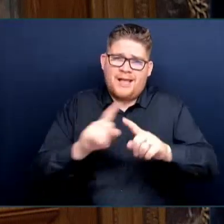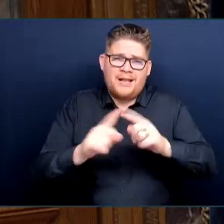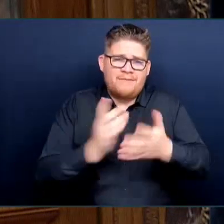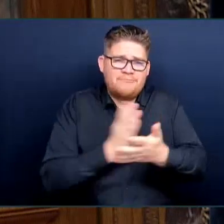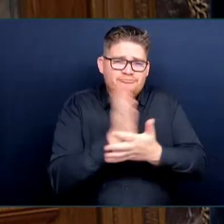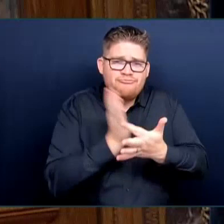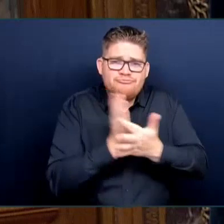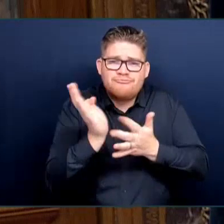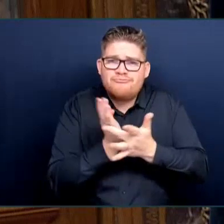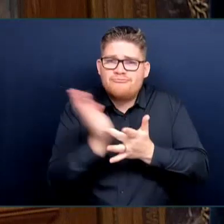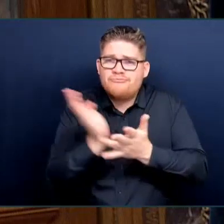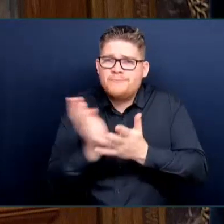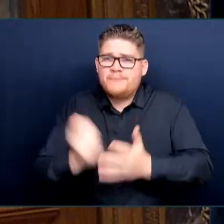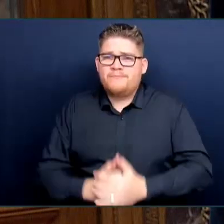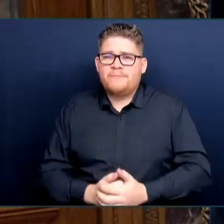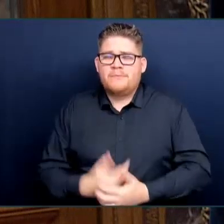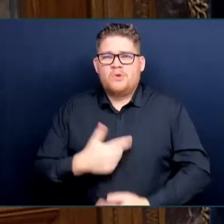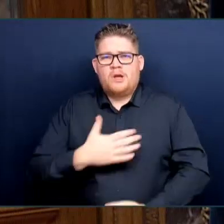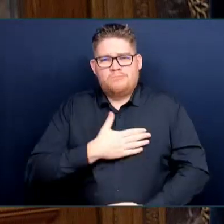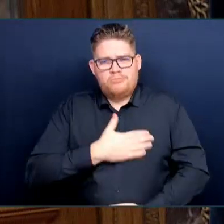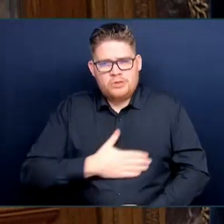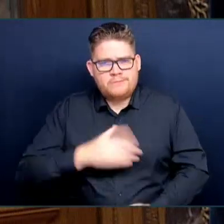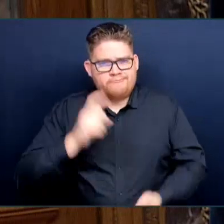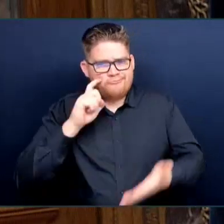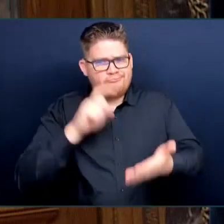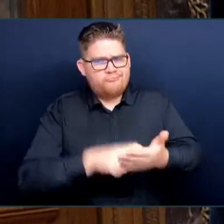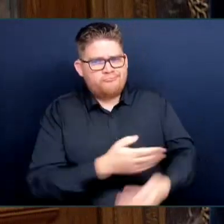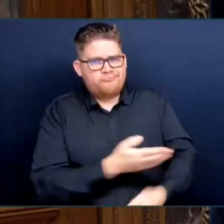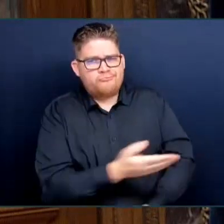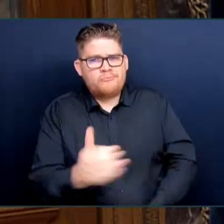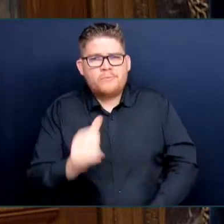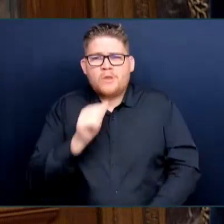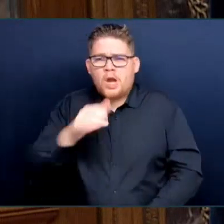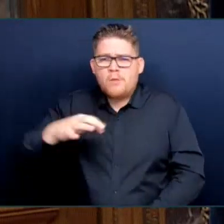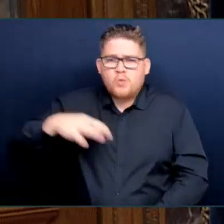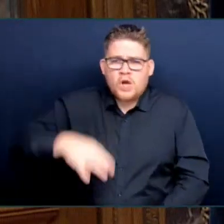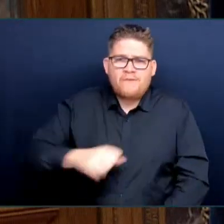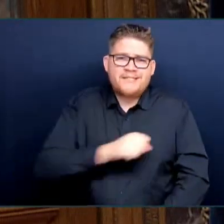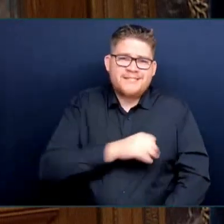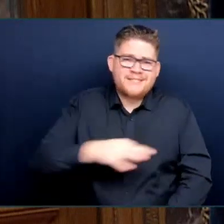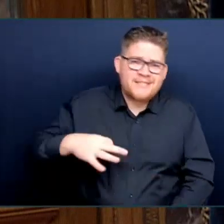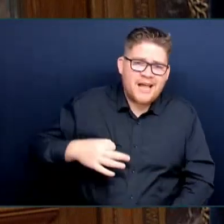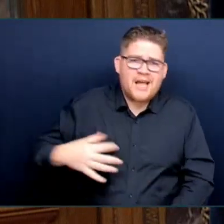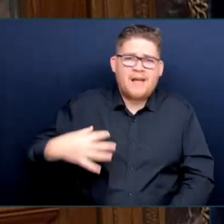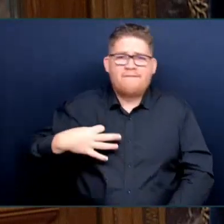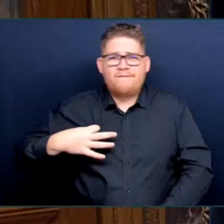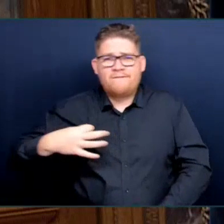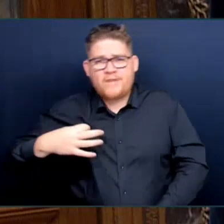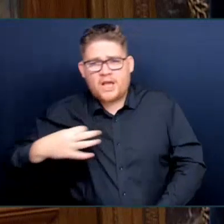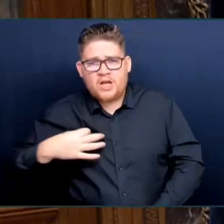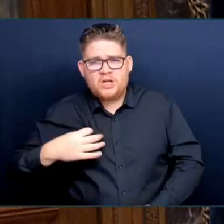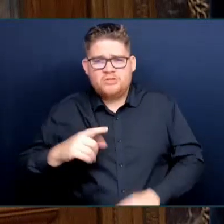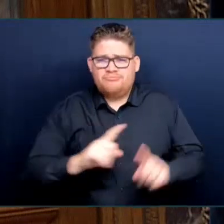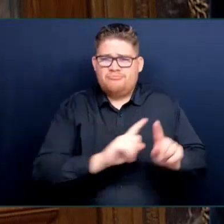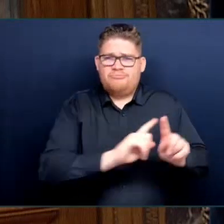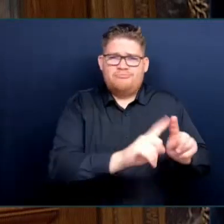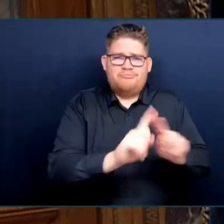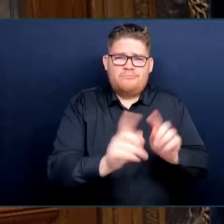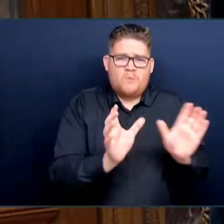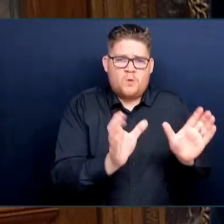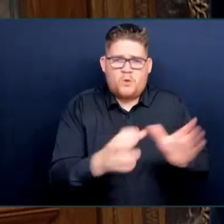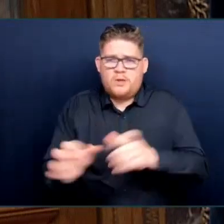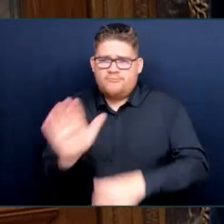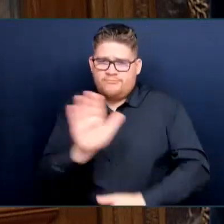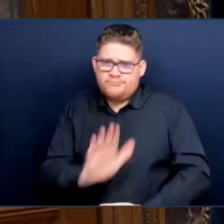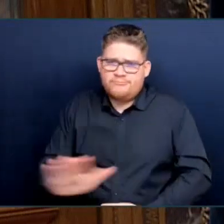tirelessly behind the scenes to serve British Columbians and thank them for their service. BC's non-profits are helping raise our quality of life in